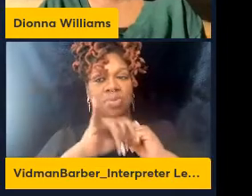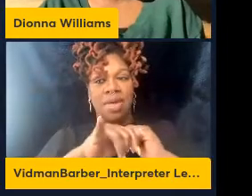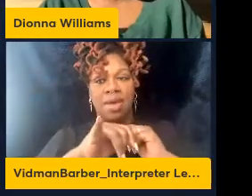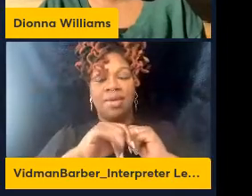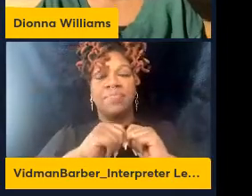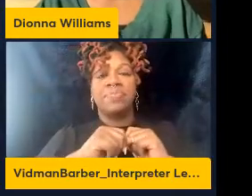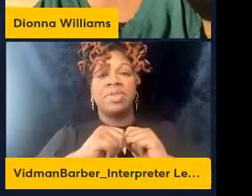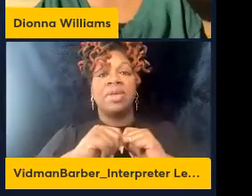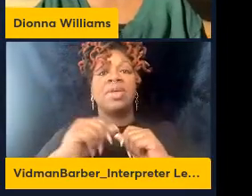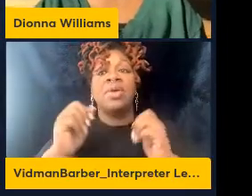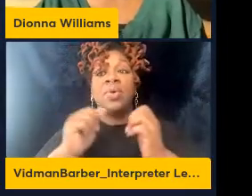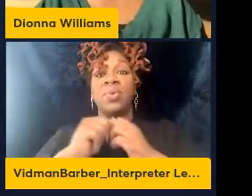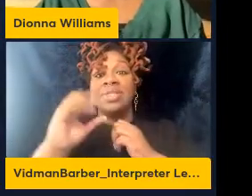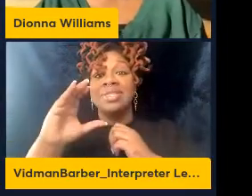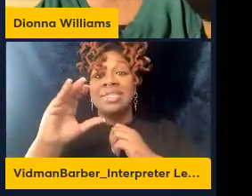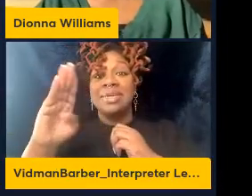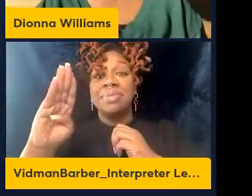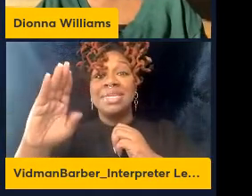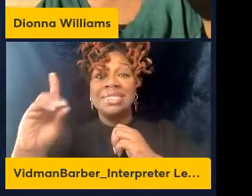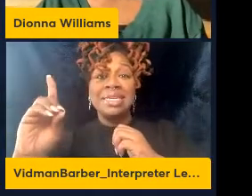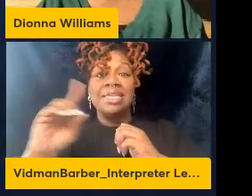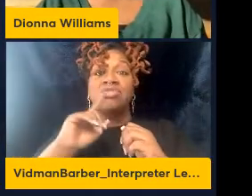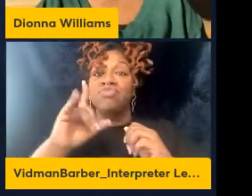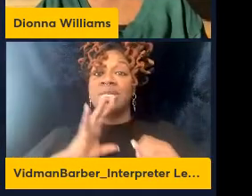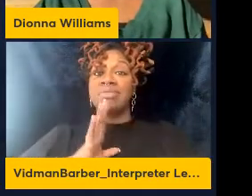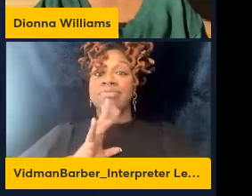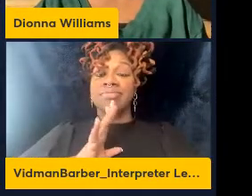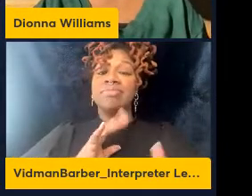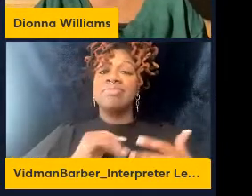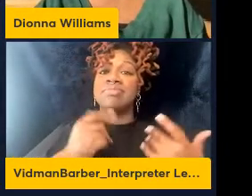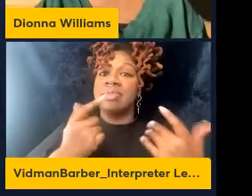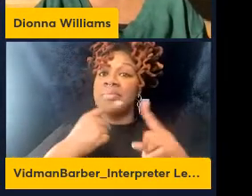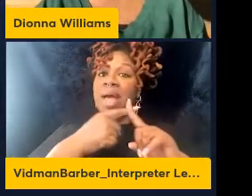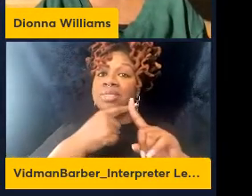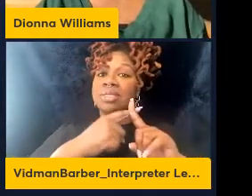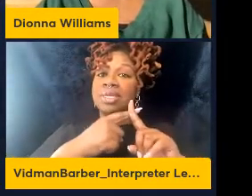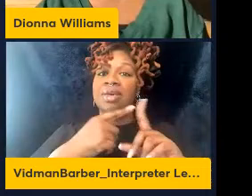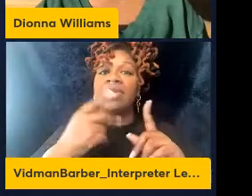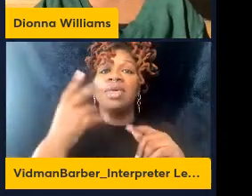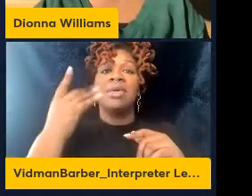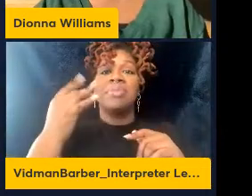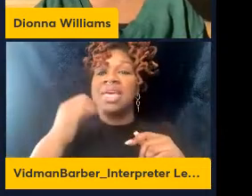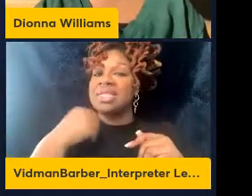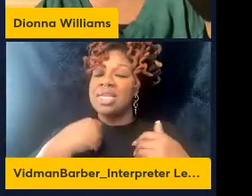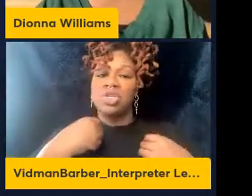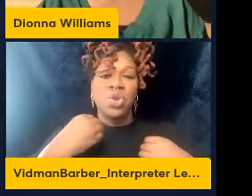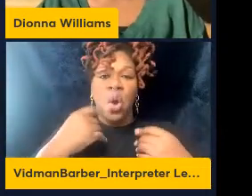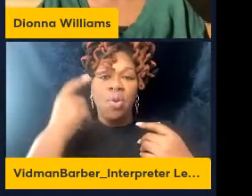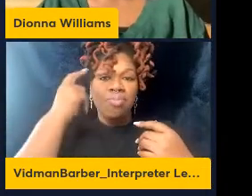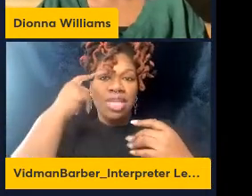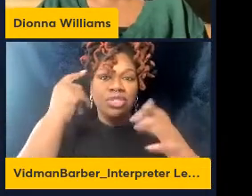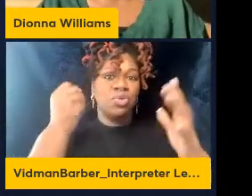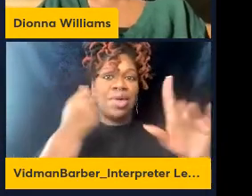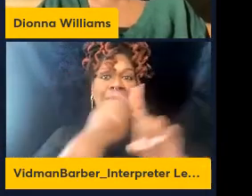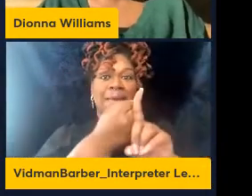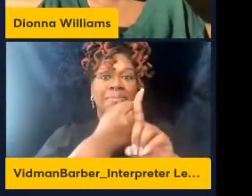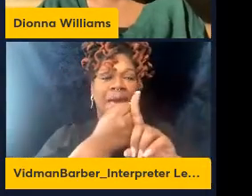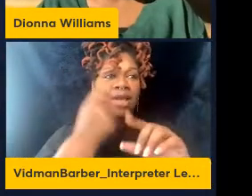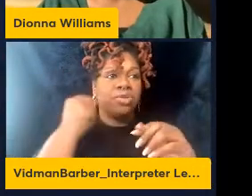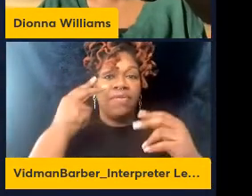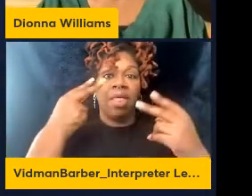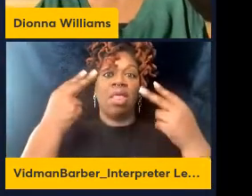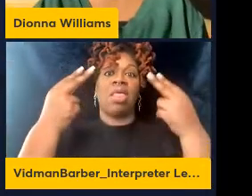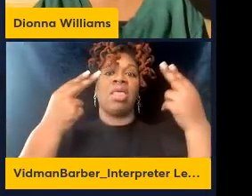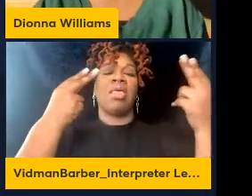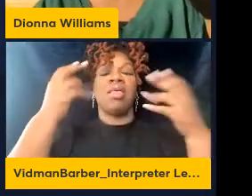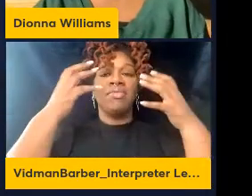or cannabidiol. This is a really promising cannabinoid because it has no psychotropic effects. So you don't feel any kind of high or reward